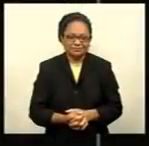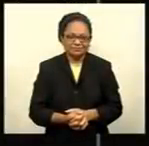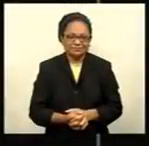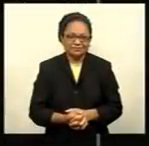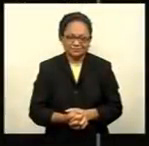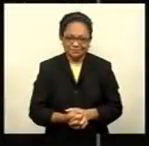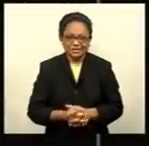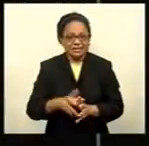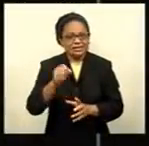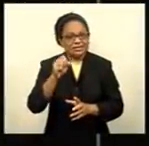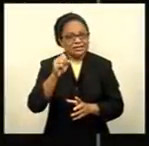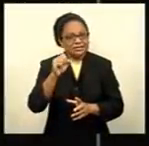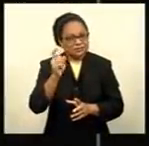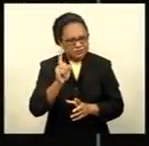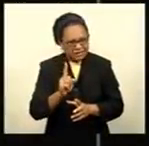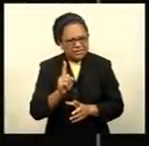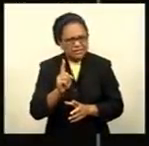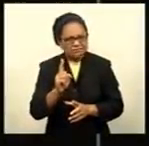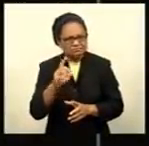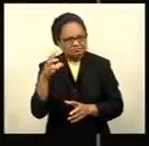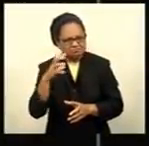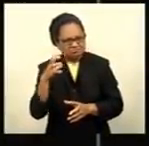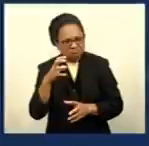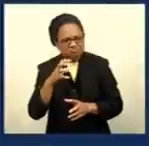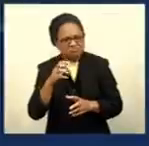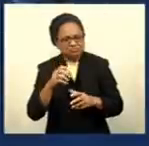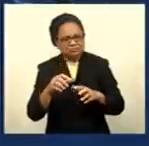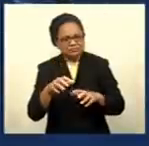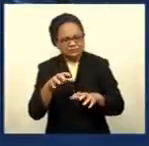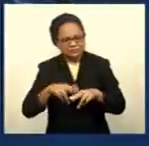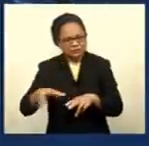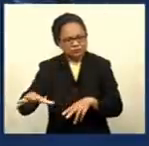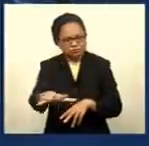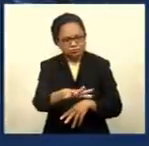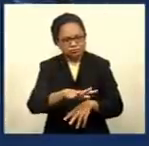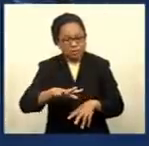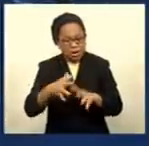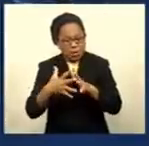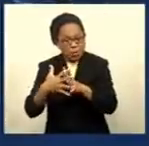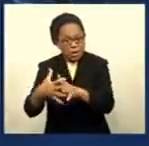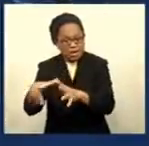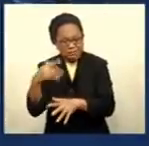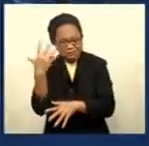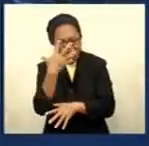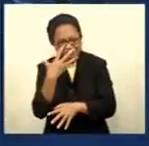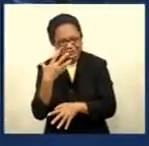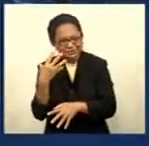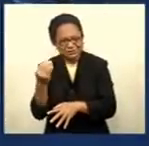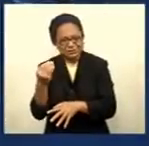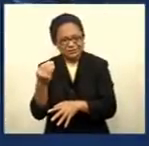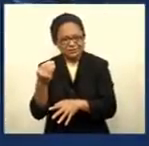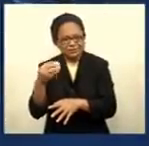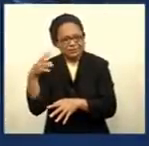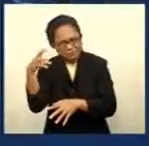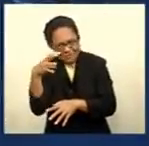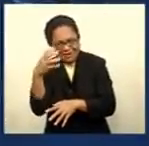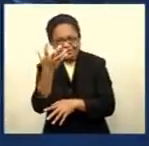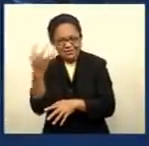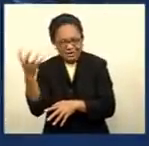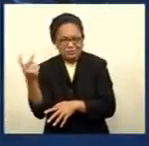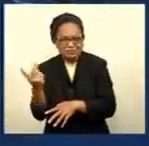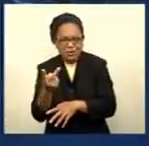Mostly flight conditions prevailed over the group today. Looking at the west, beautiful with a blend of sun and clouds.